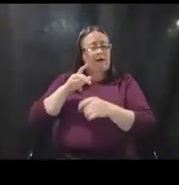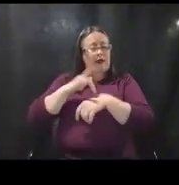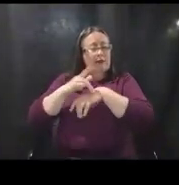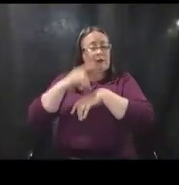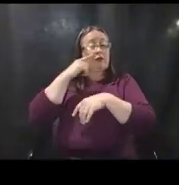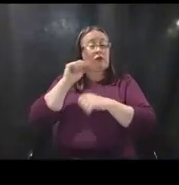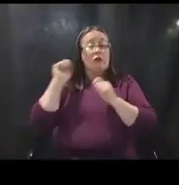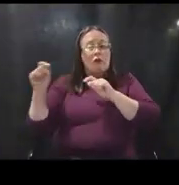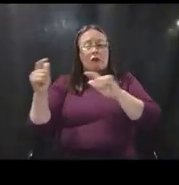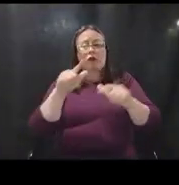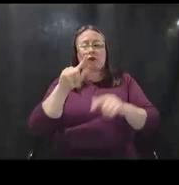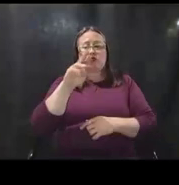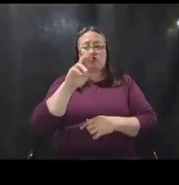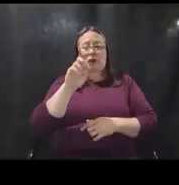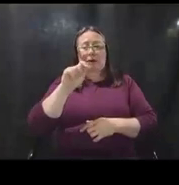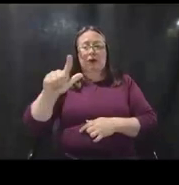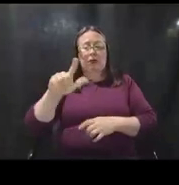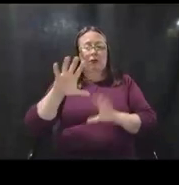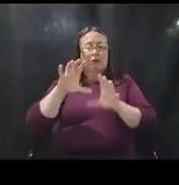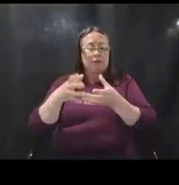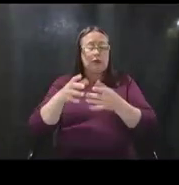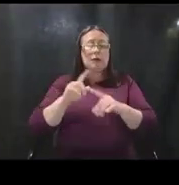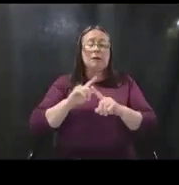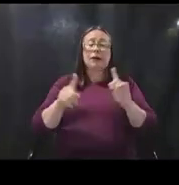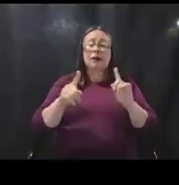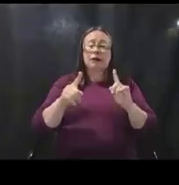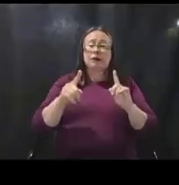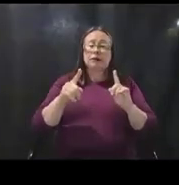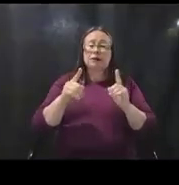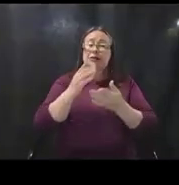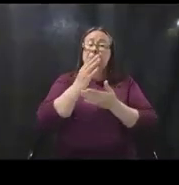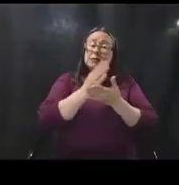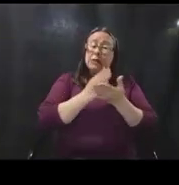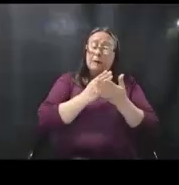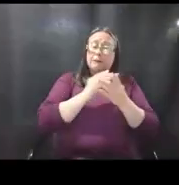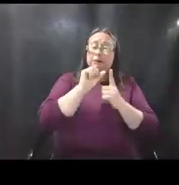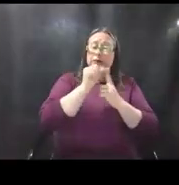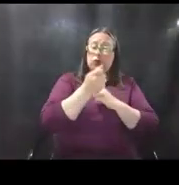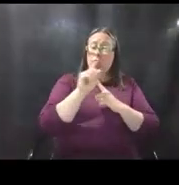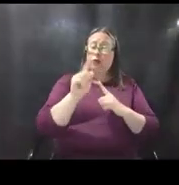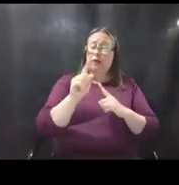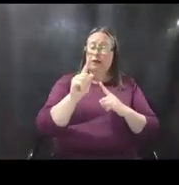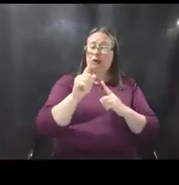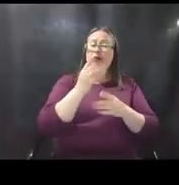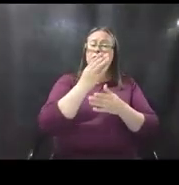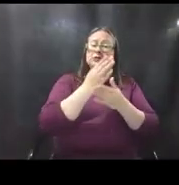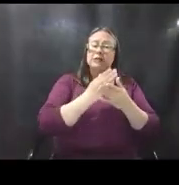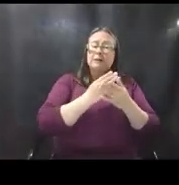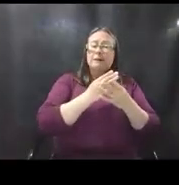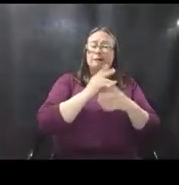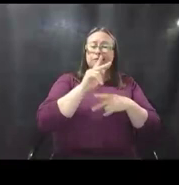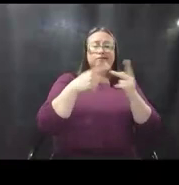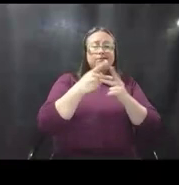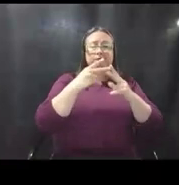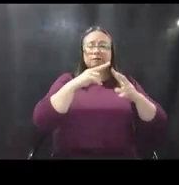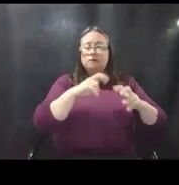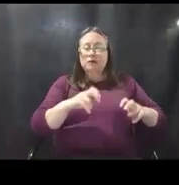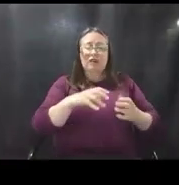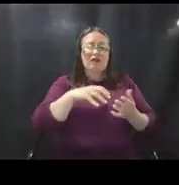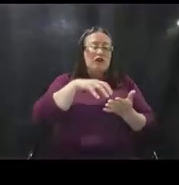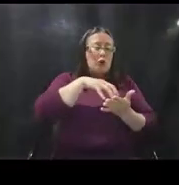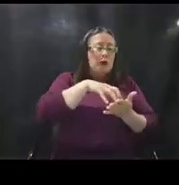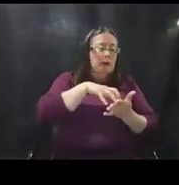entity. That said, there likely are some instances where there is some assessment of vulnerability